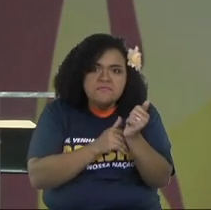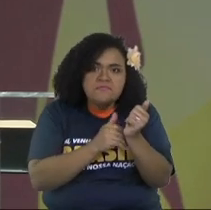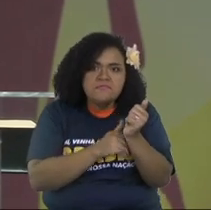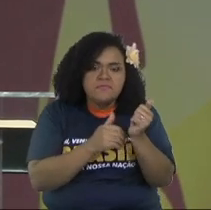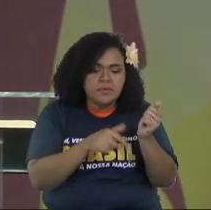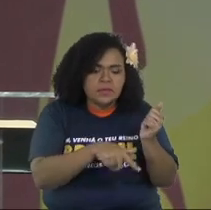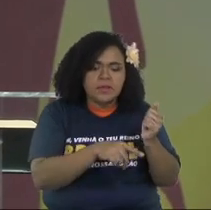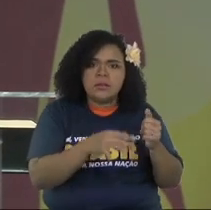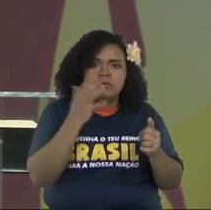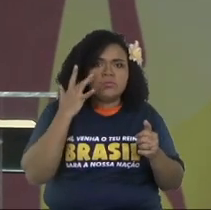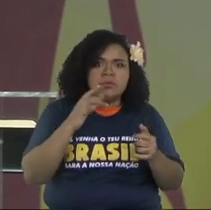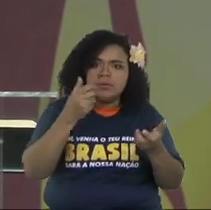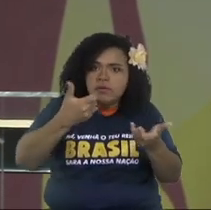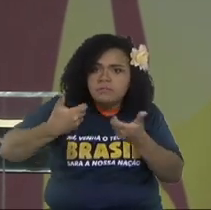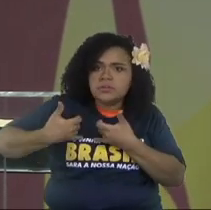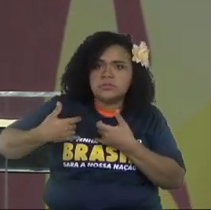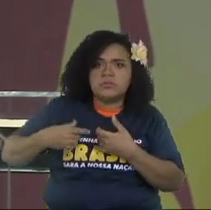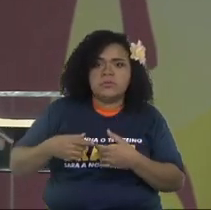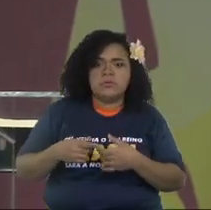found out, guess what?